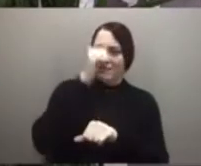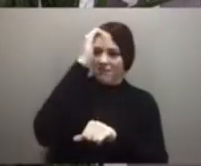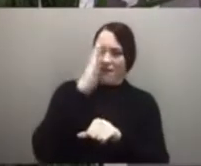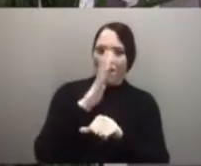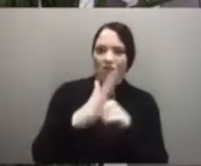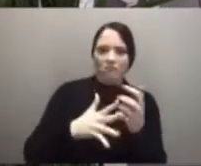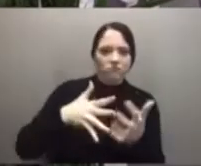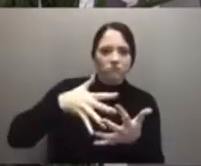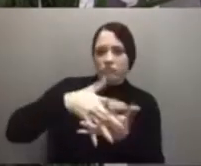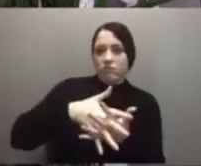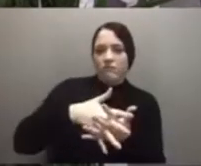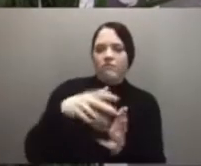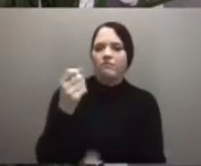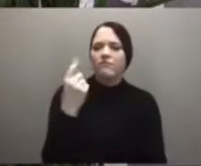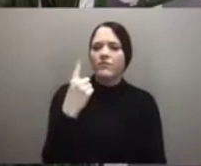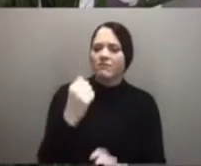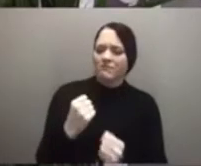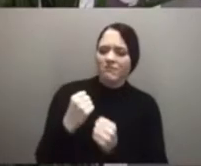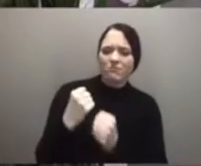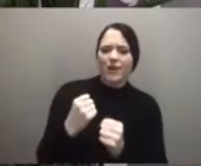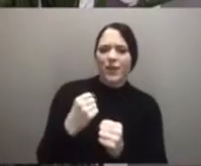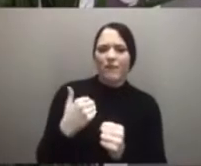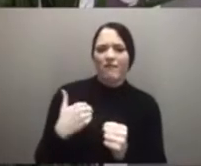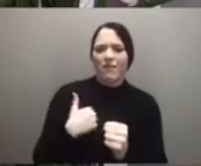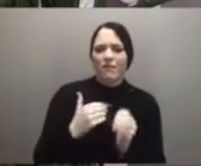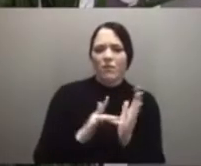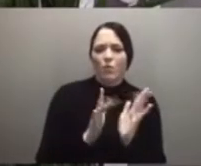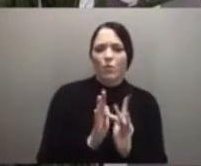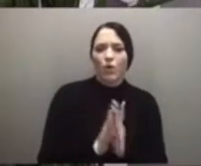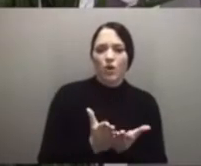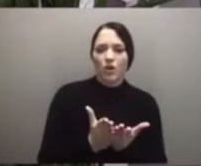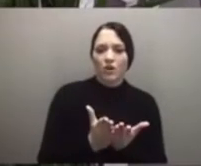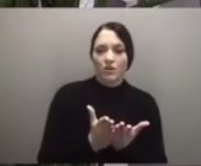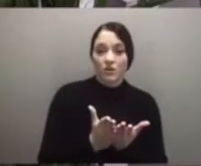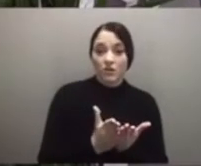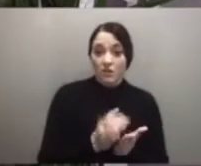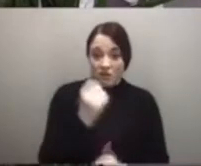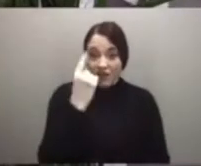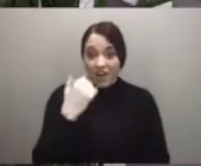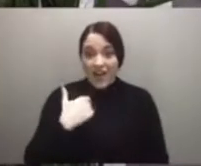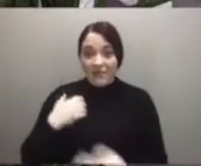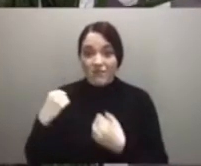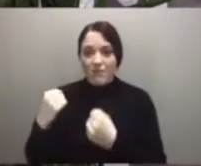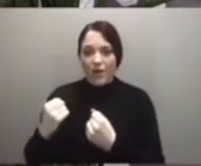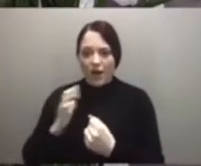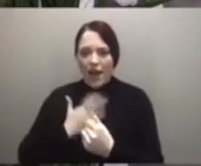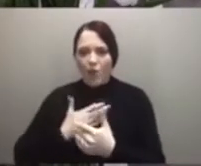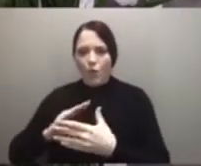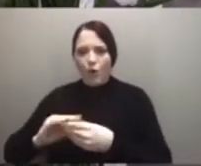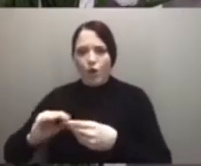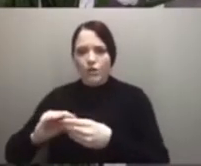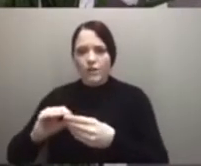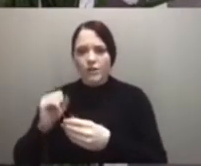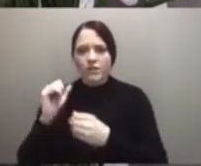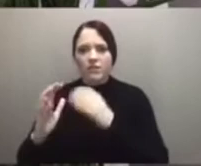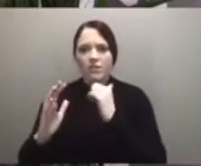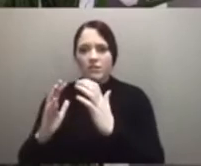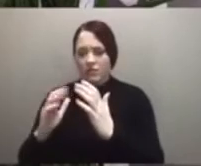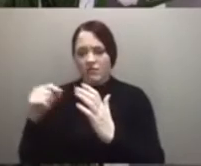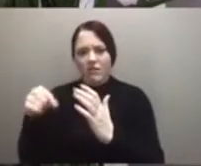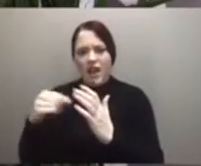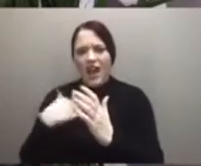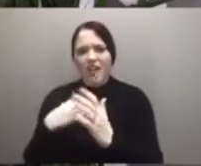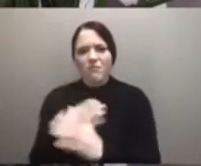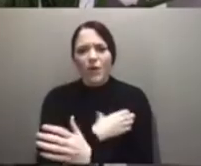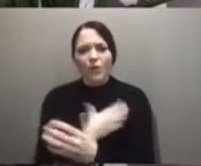power in the Word and in our words. Words have the power to create, and words